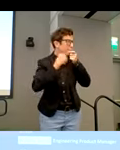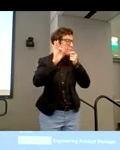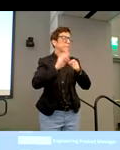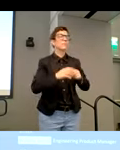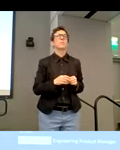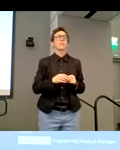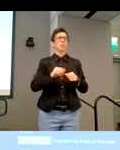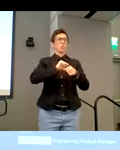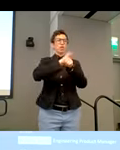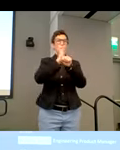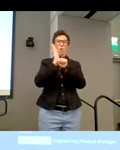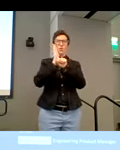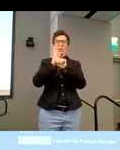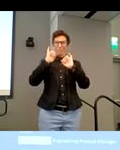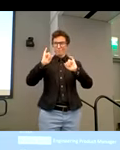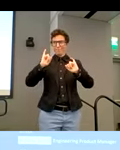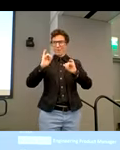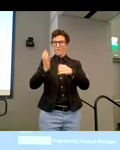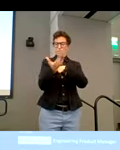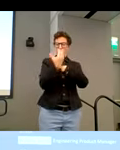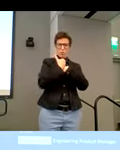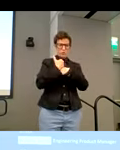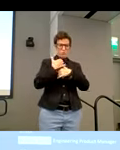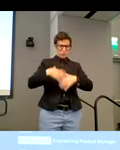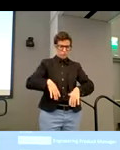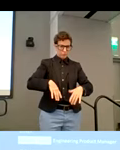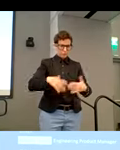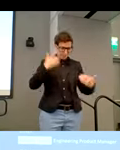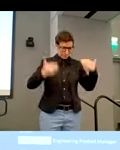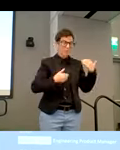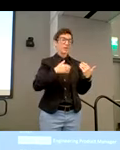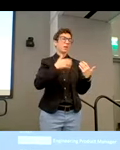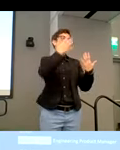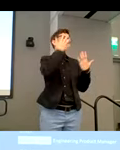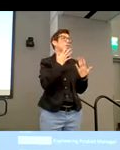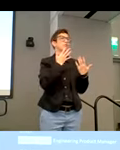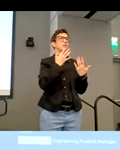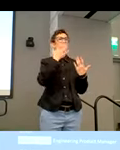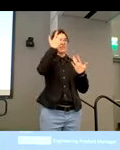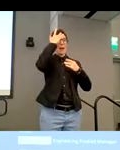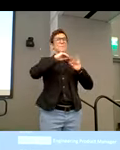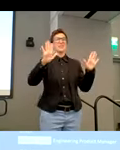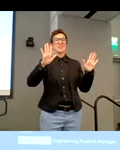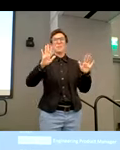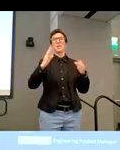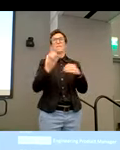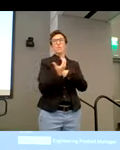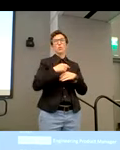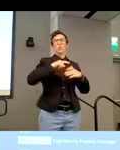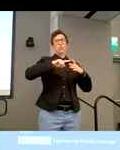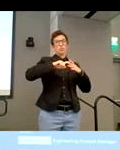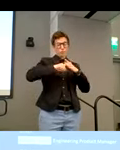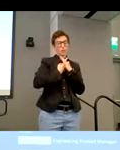because of what COVID started. And unfortunately it took a pandemic like COVID to really jumpstart this. We should have been this much